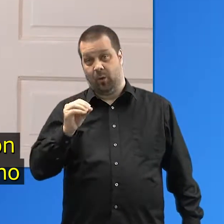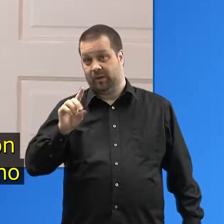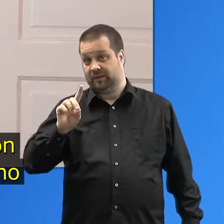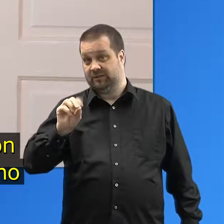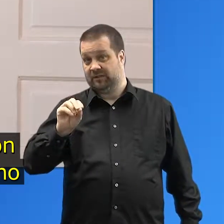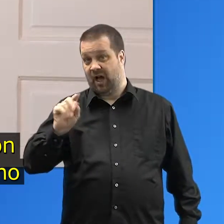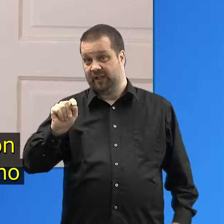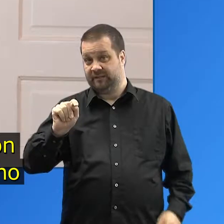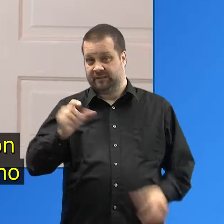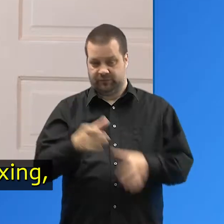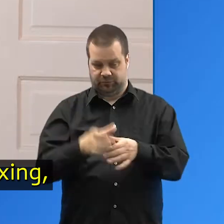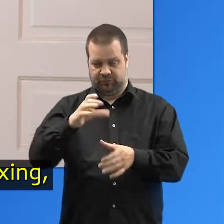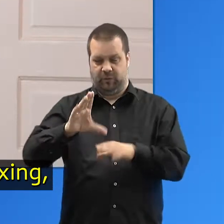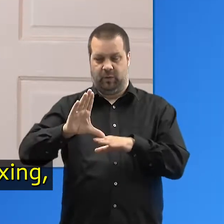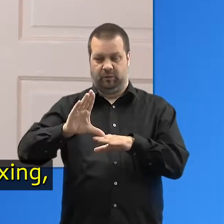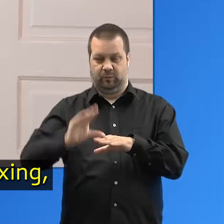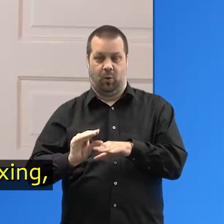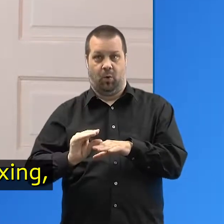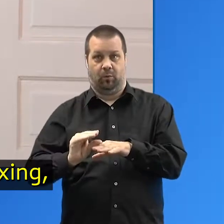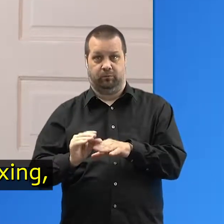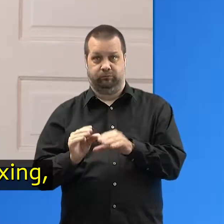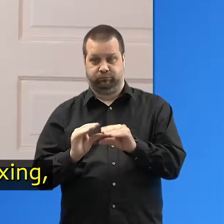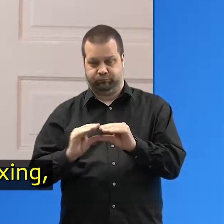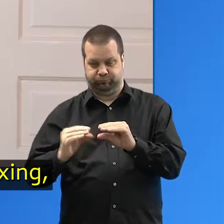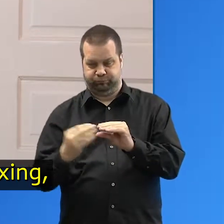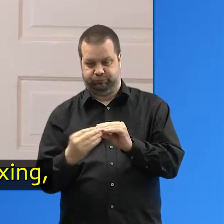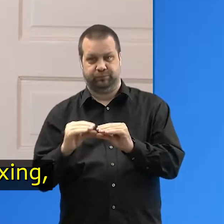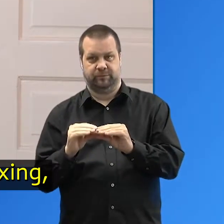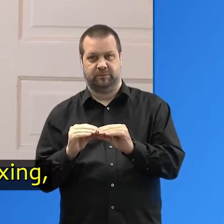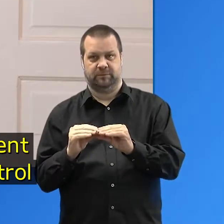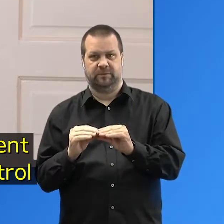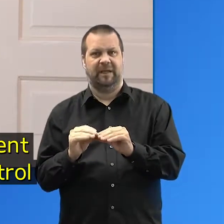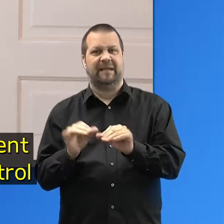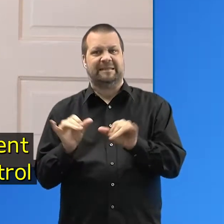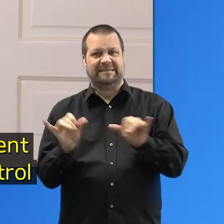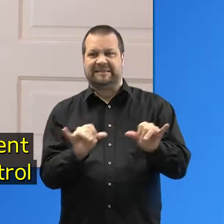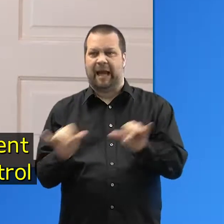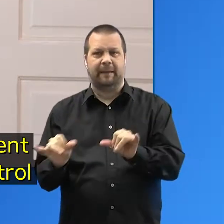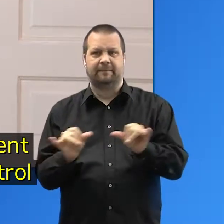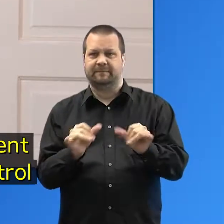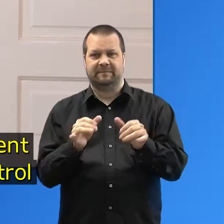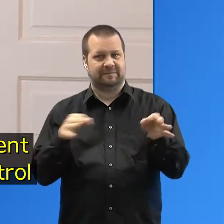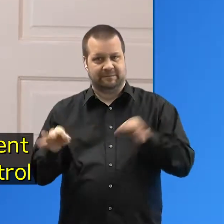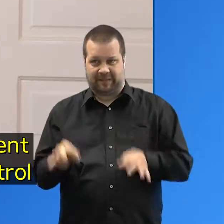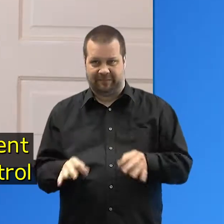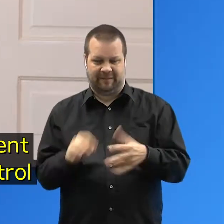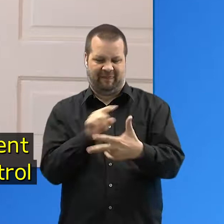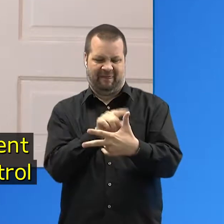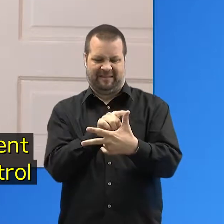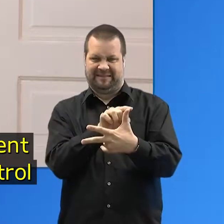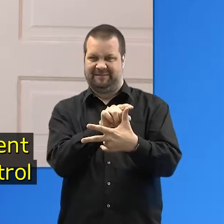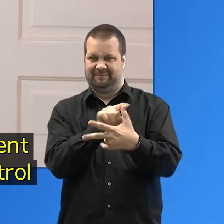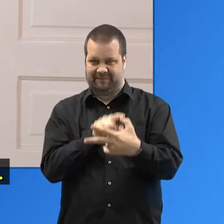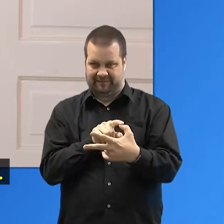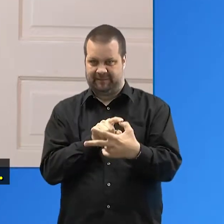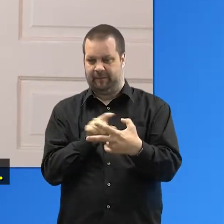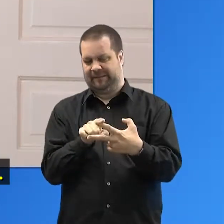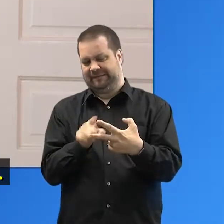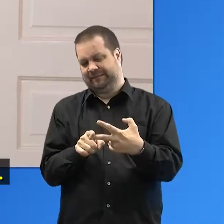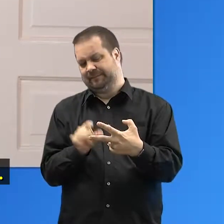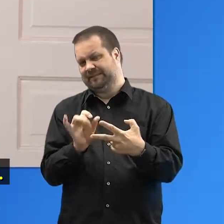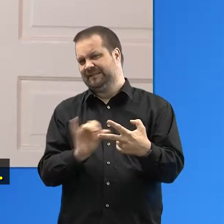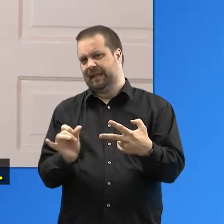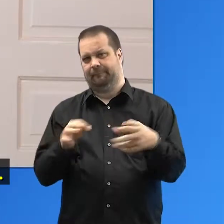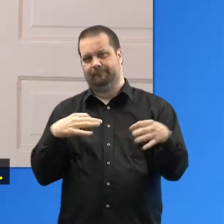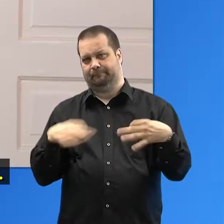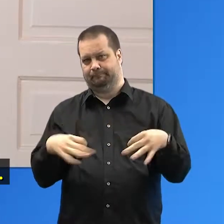version of the full-size Echo we have here, apart from the unboxing, the overall placement of buttons and control of the device